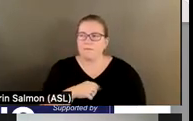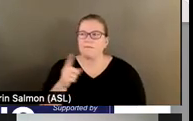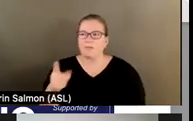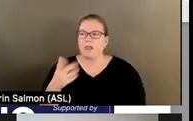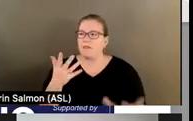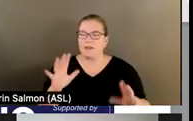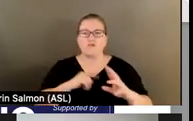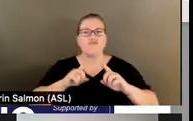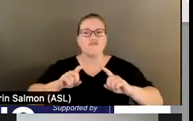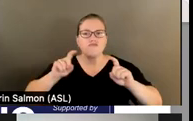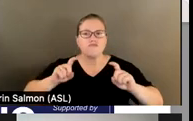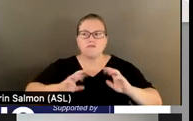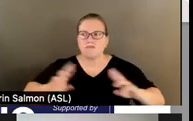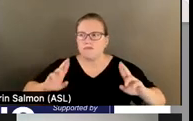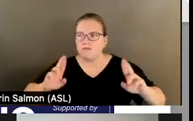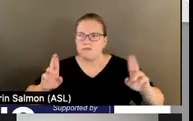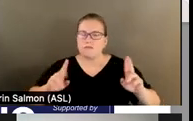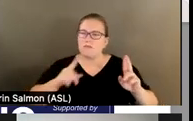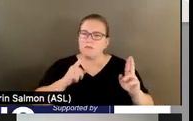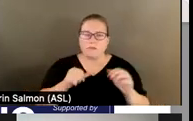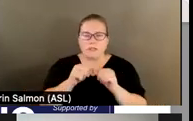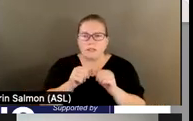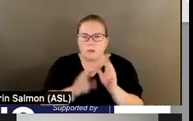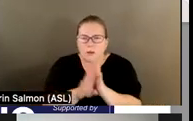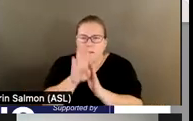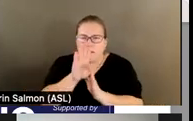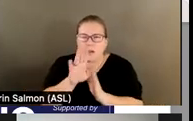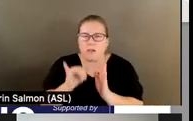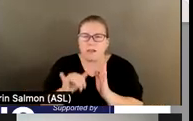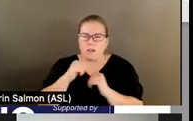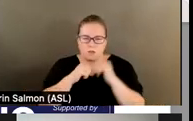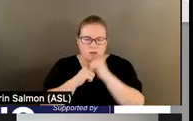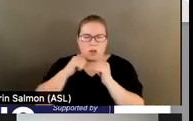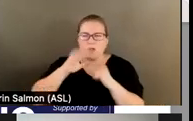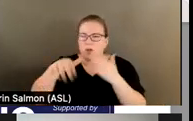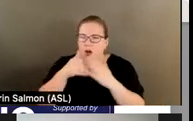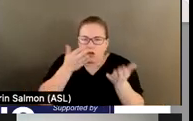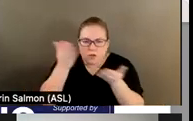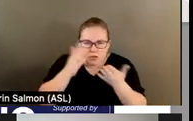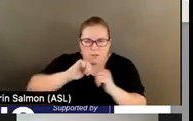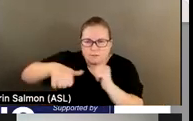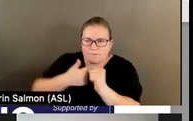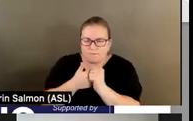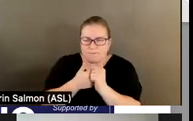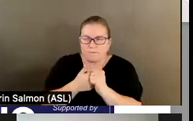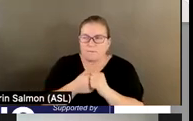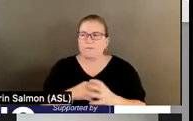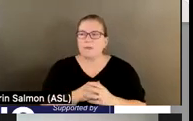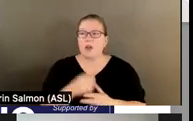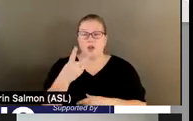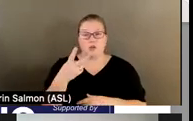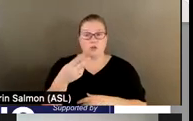their readiness while continuing to build their infrastructure and provide the services expected. Two of these providers